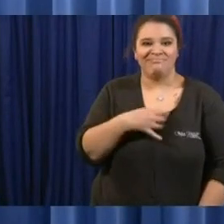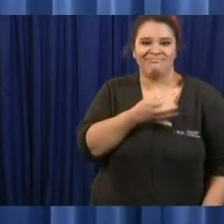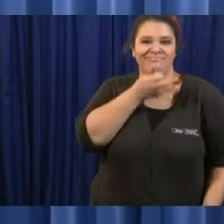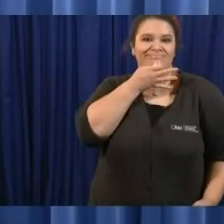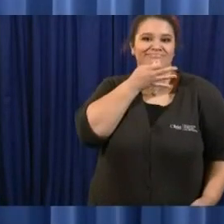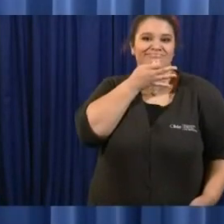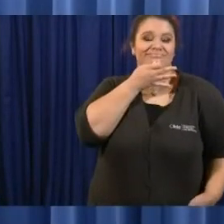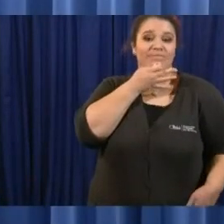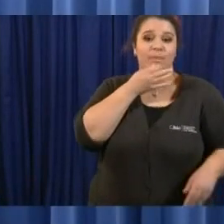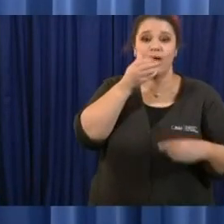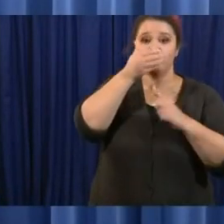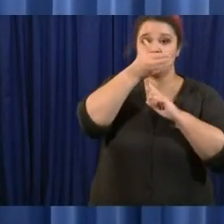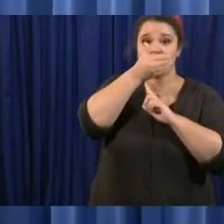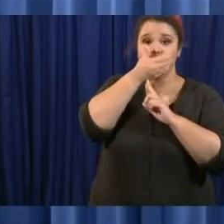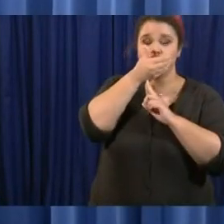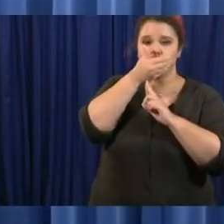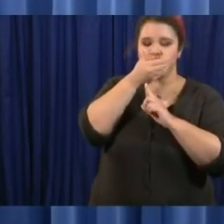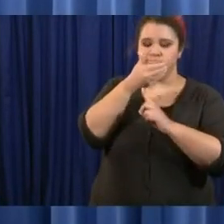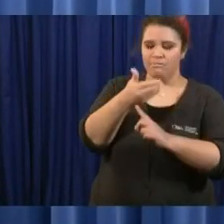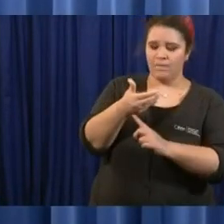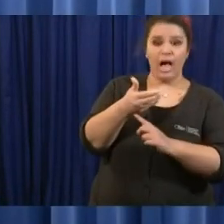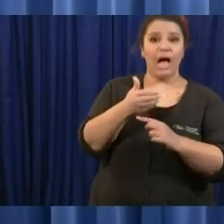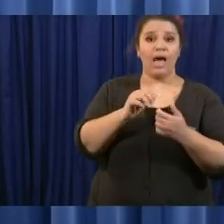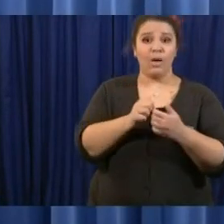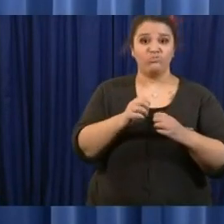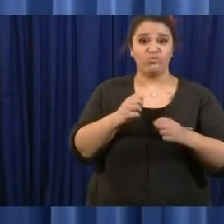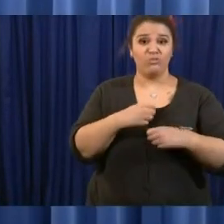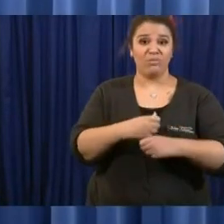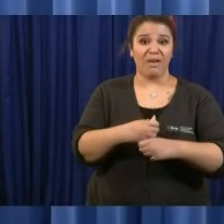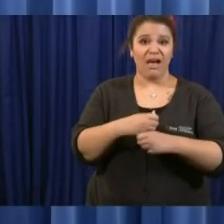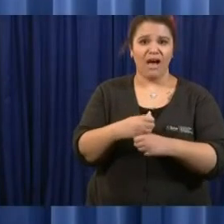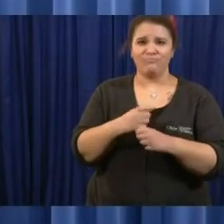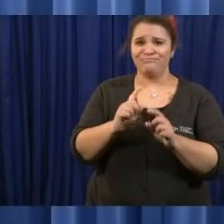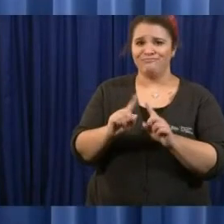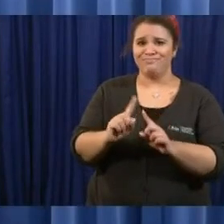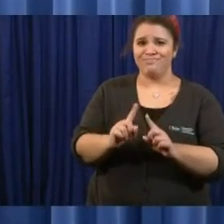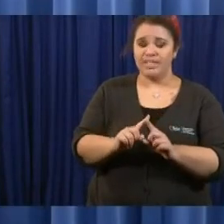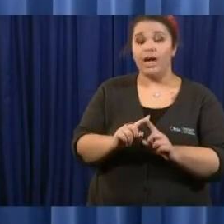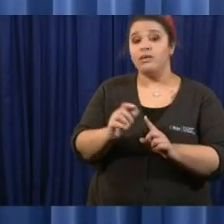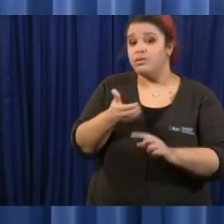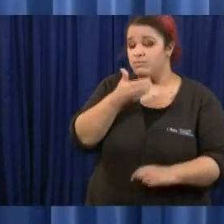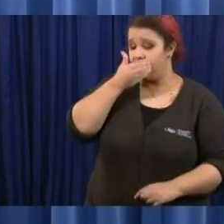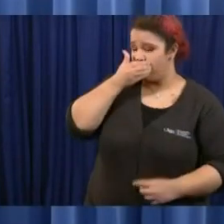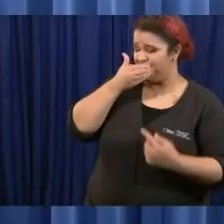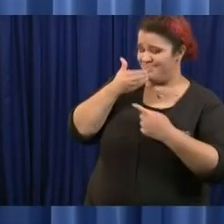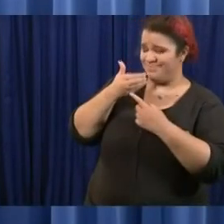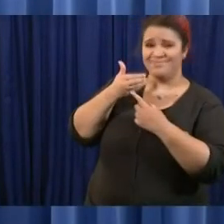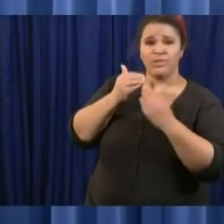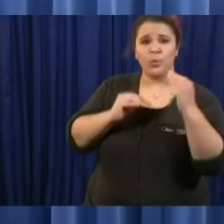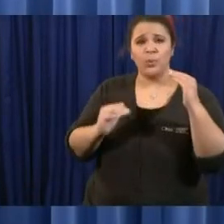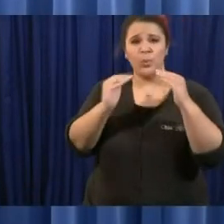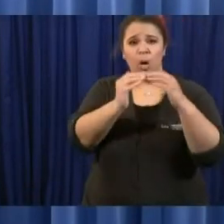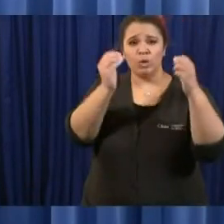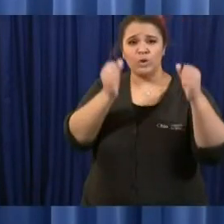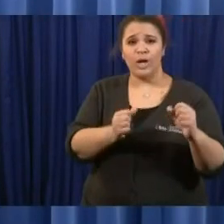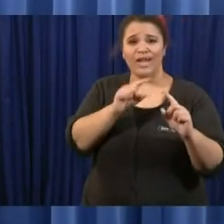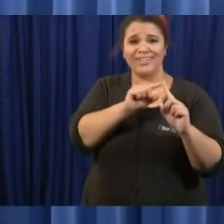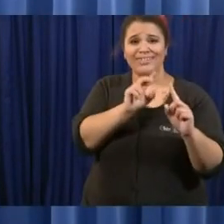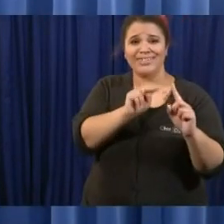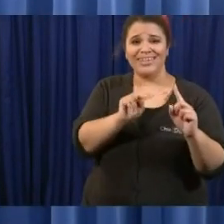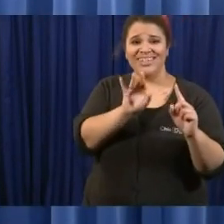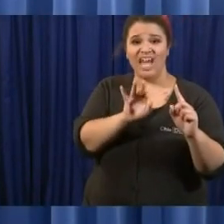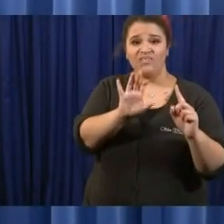a facial covering is obviously not not um uh the n95 mask it's not you know it is facial covering is